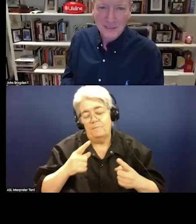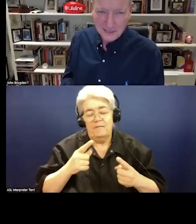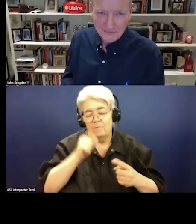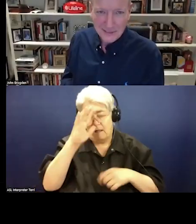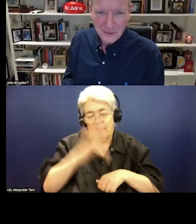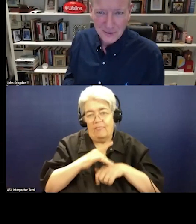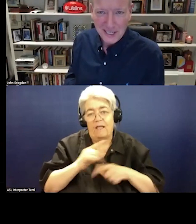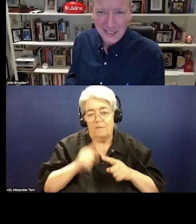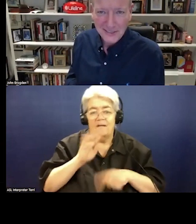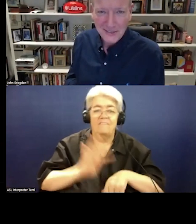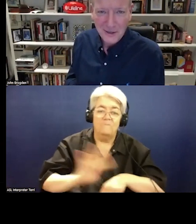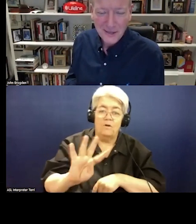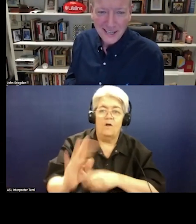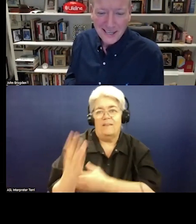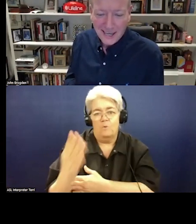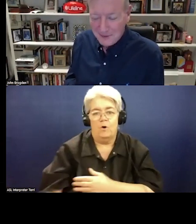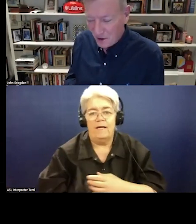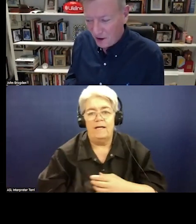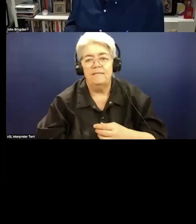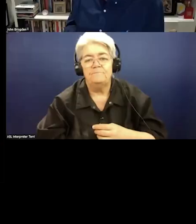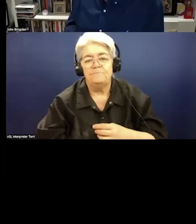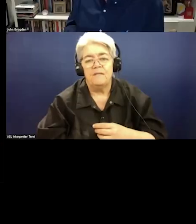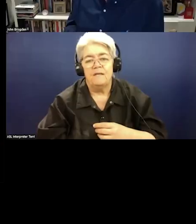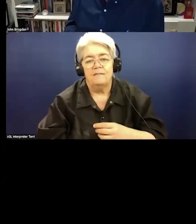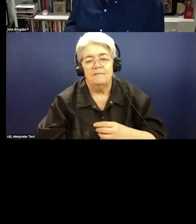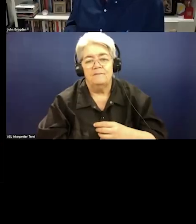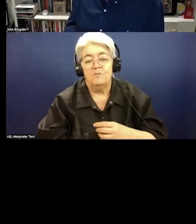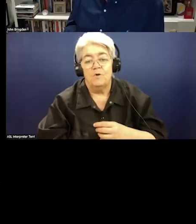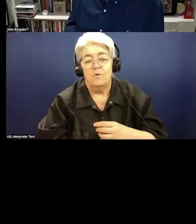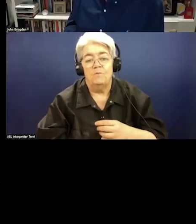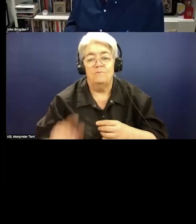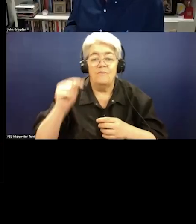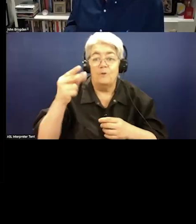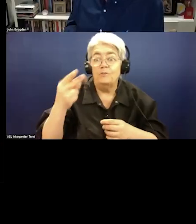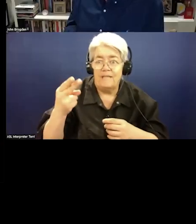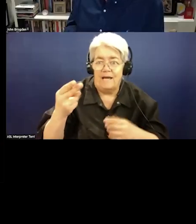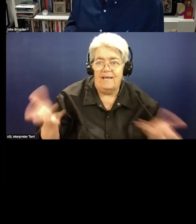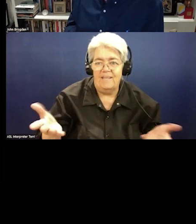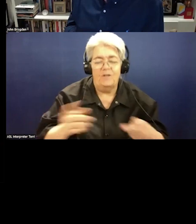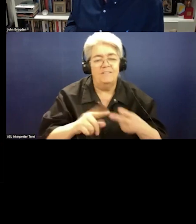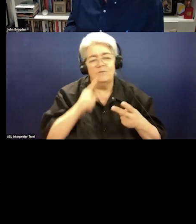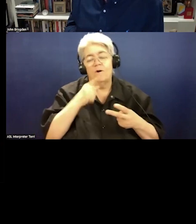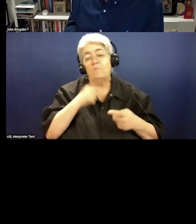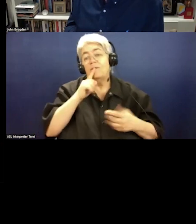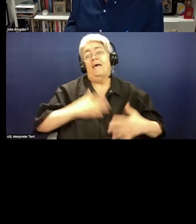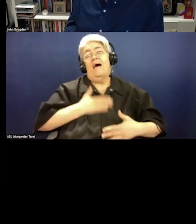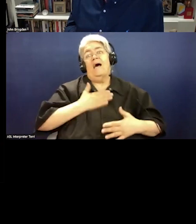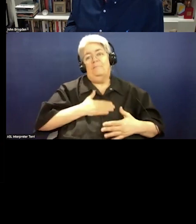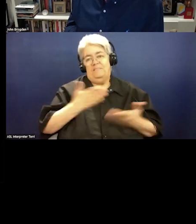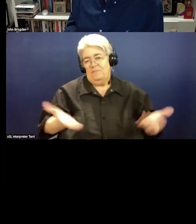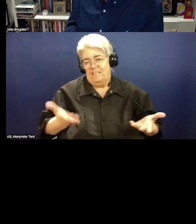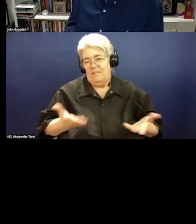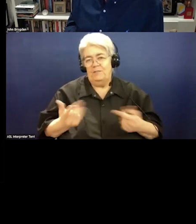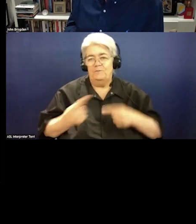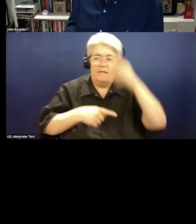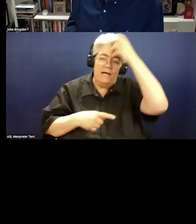4am, it's it's Thursday here. So I'm really flattered to be involved with you today. I'm here in